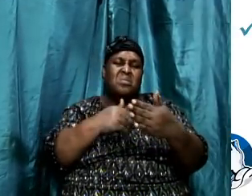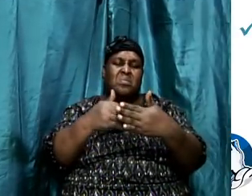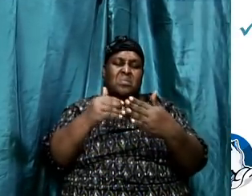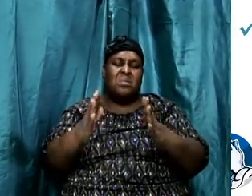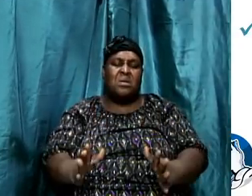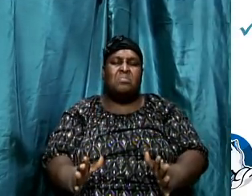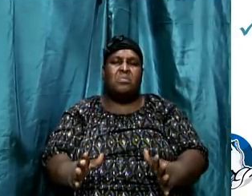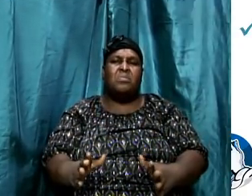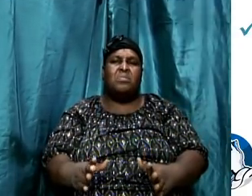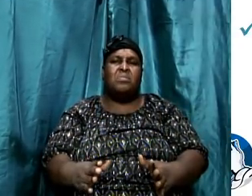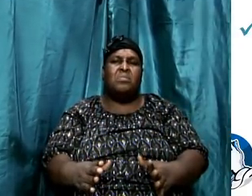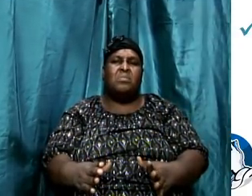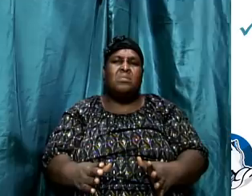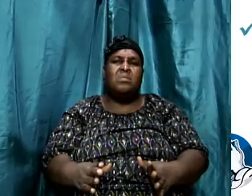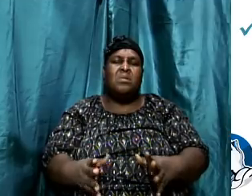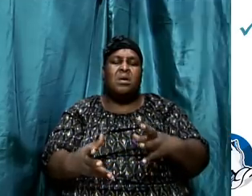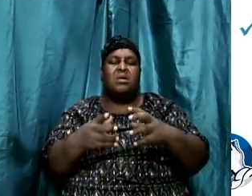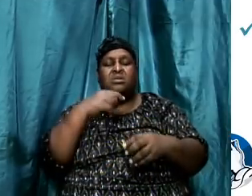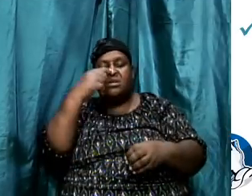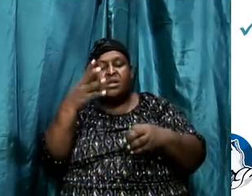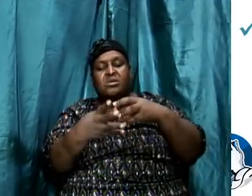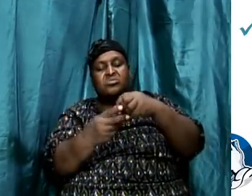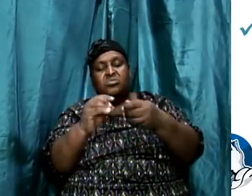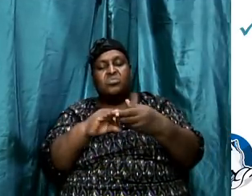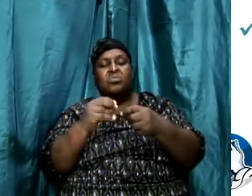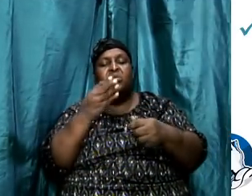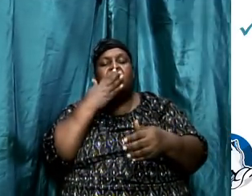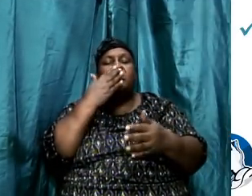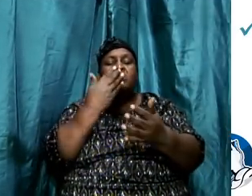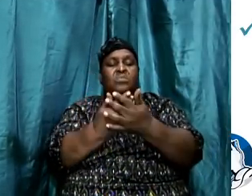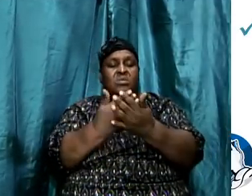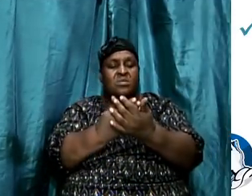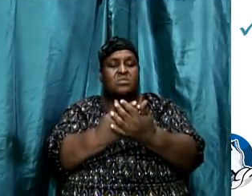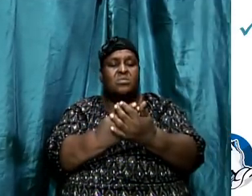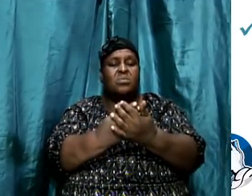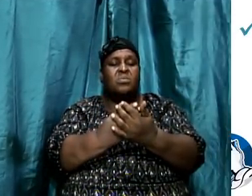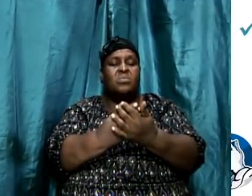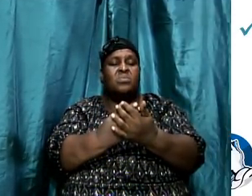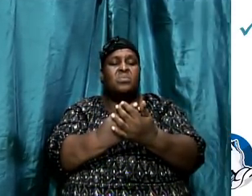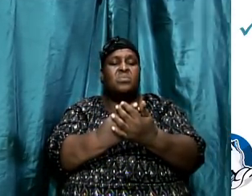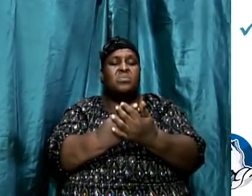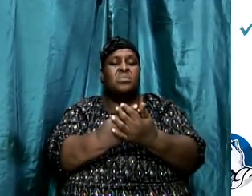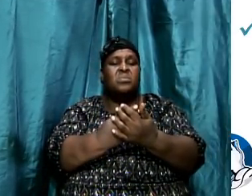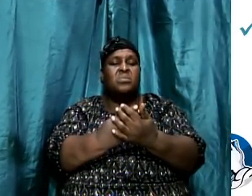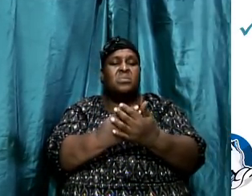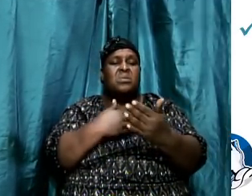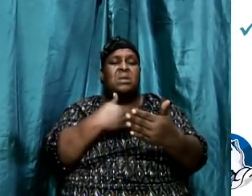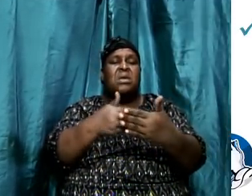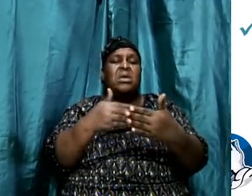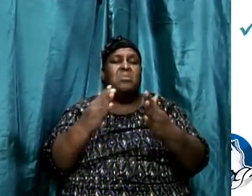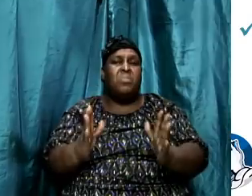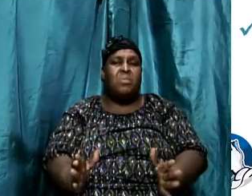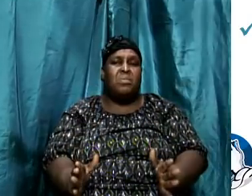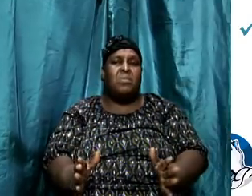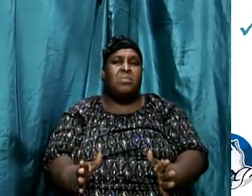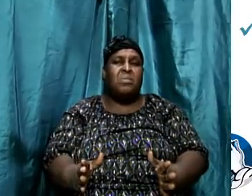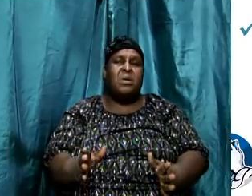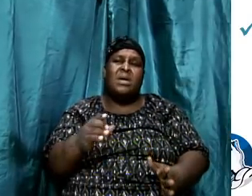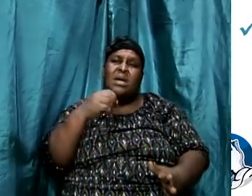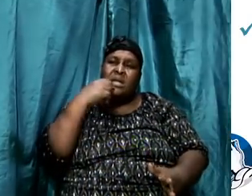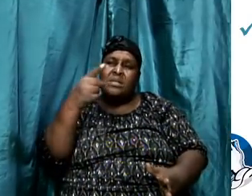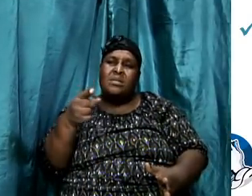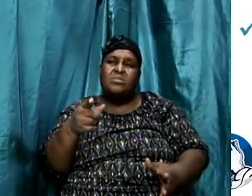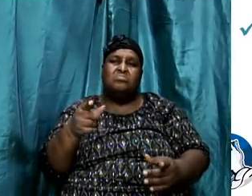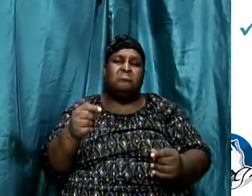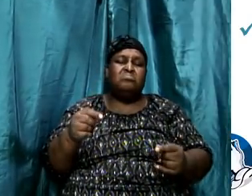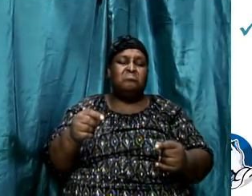brought a story about the good Samaritan and so on and so forth. And guess what? At the end of telling all of that story he was telling his disciples to go and do